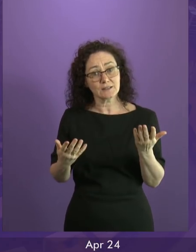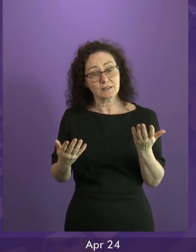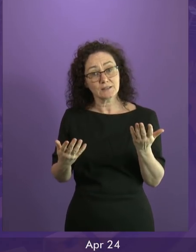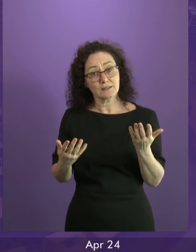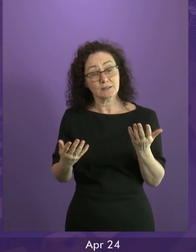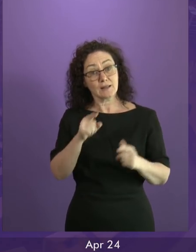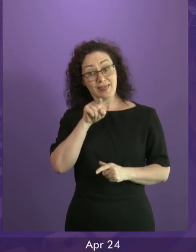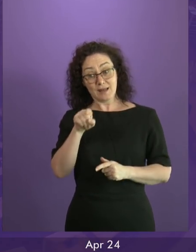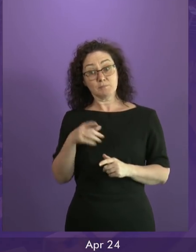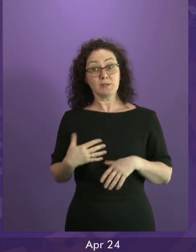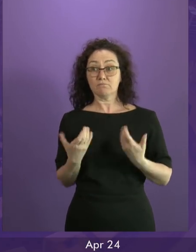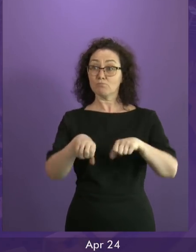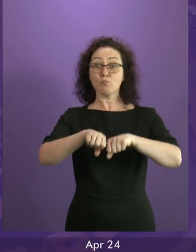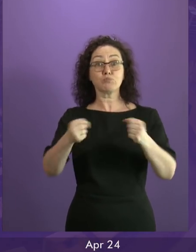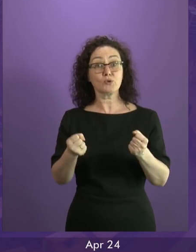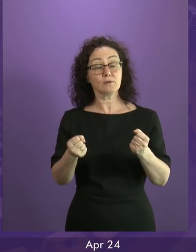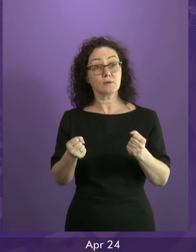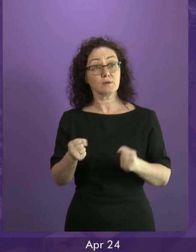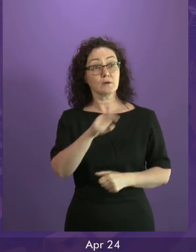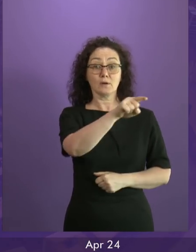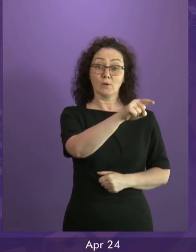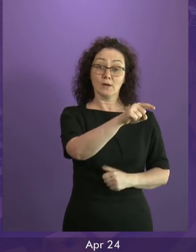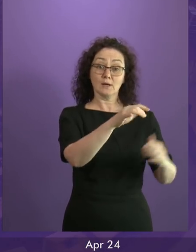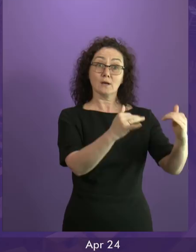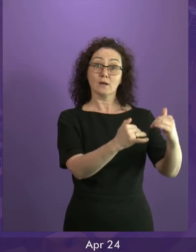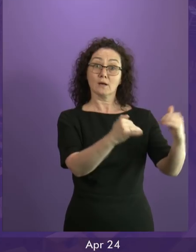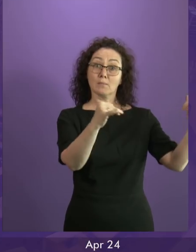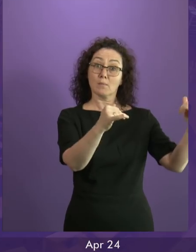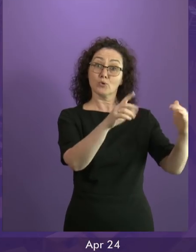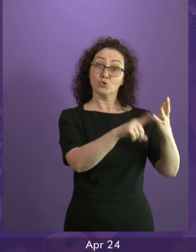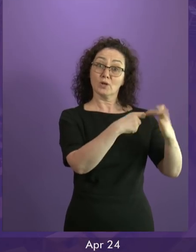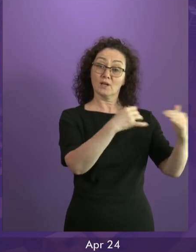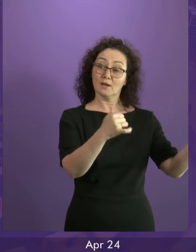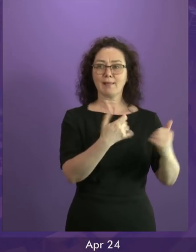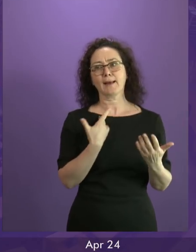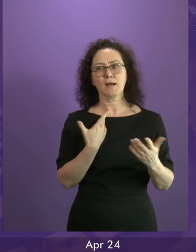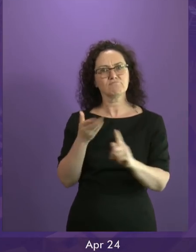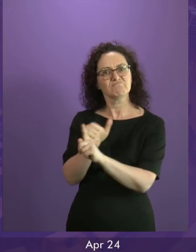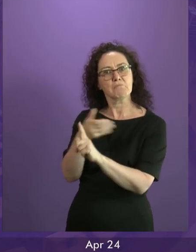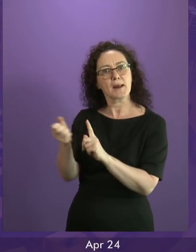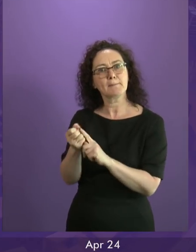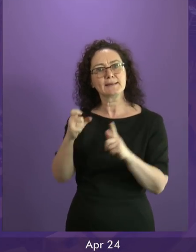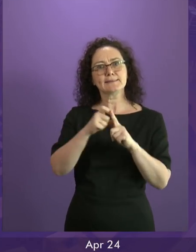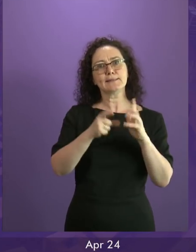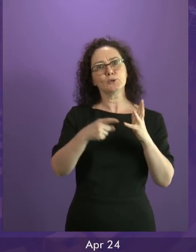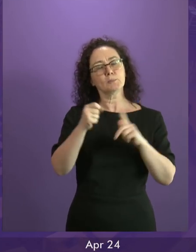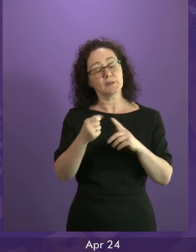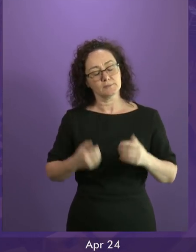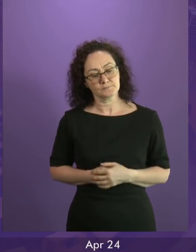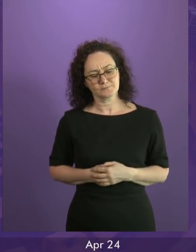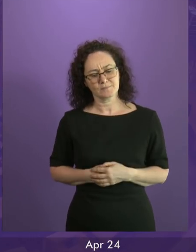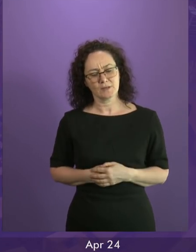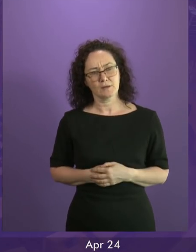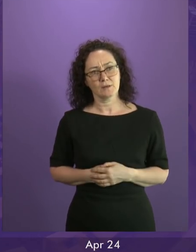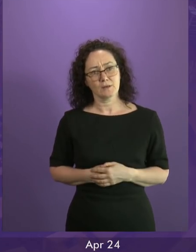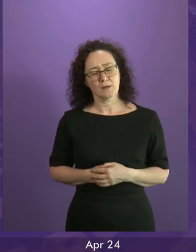was openly breached with the UK Government's bribe to the DUP. There is, Presiding Officer, no denying that